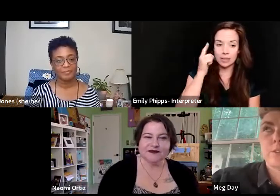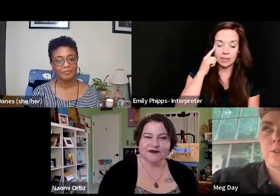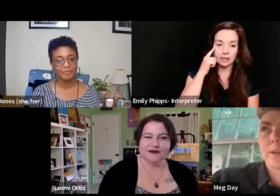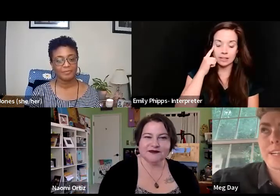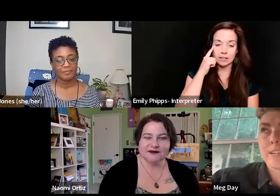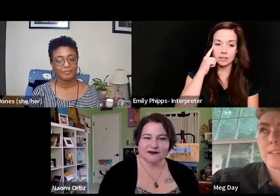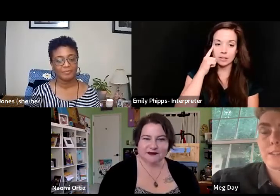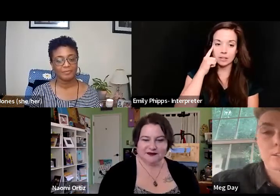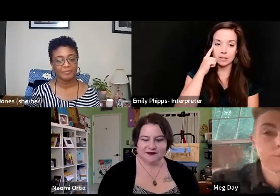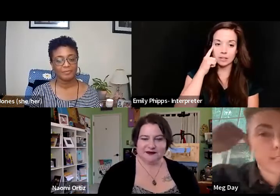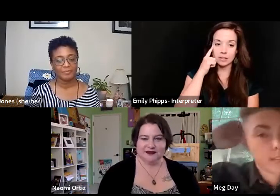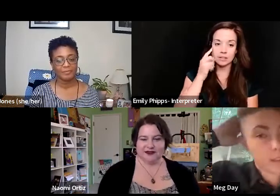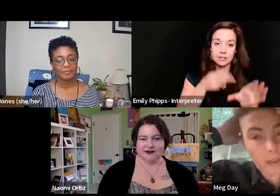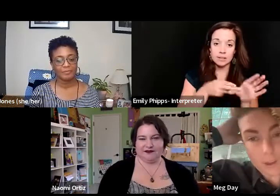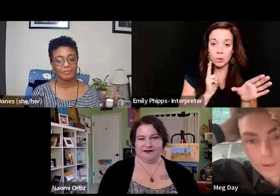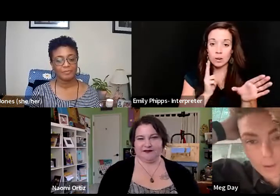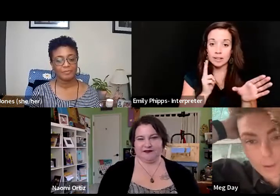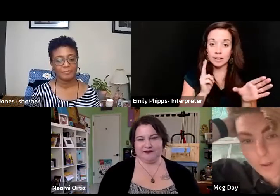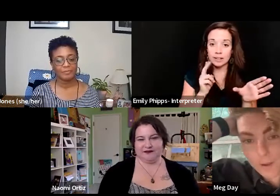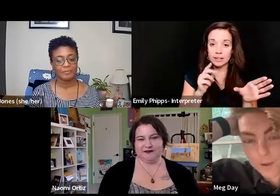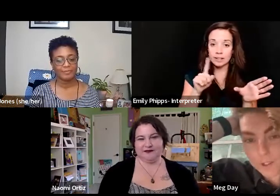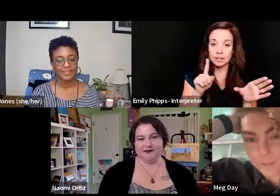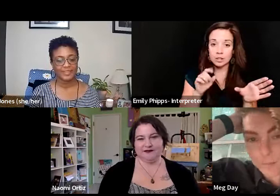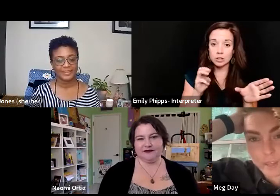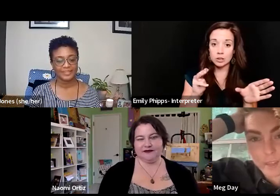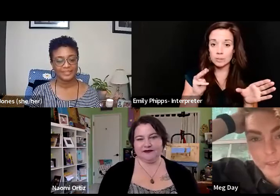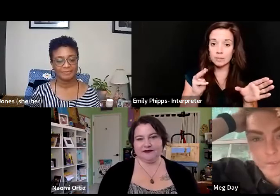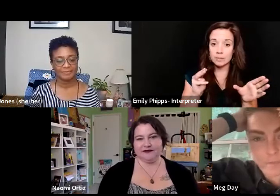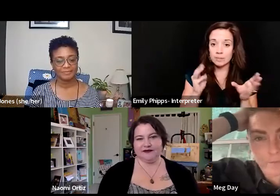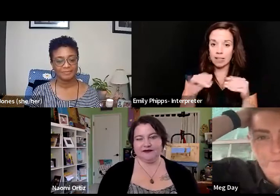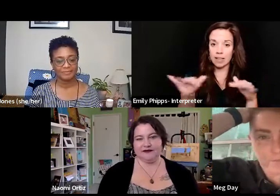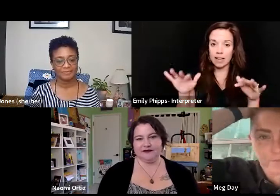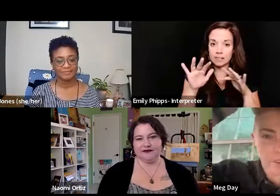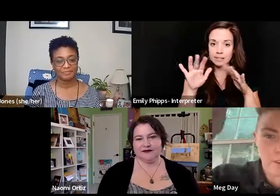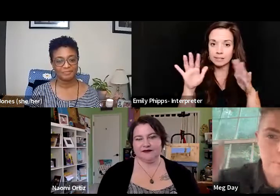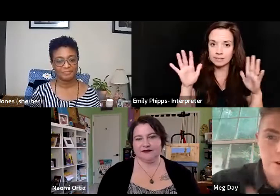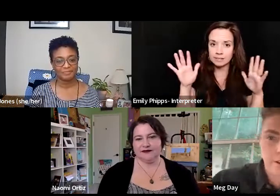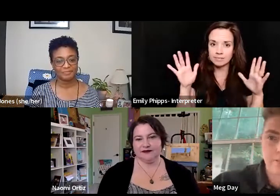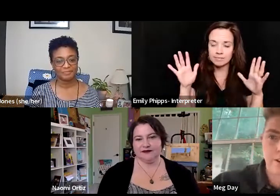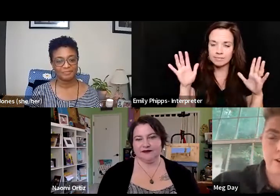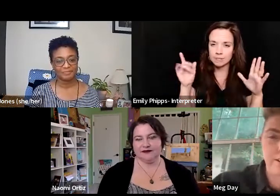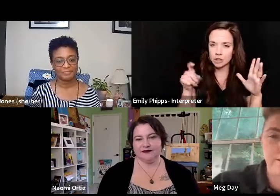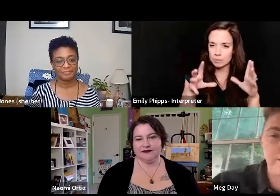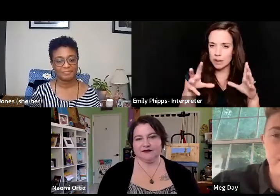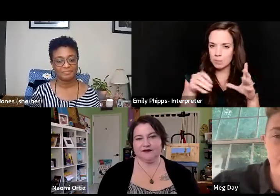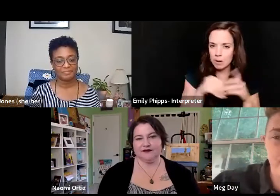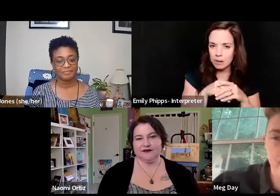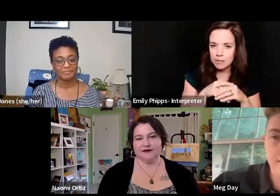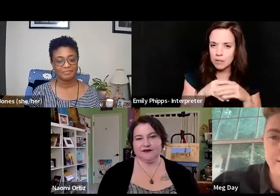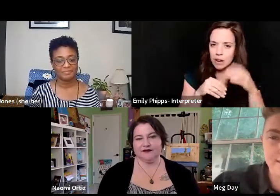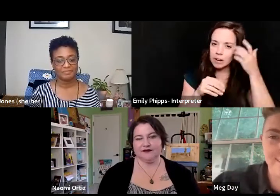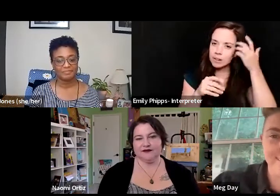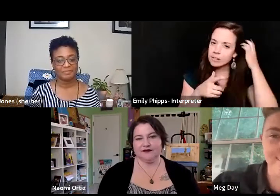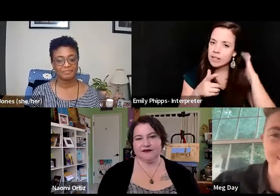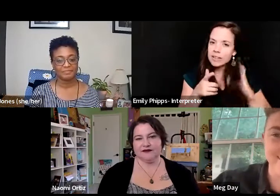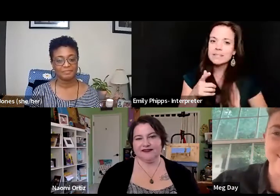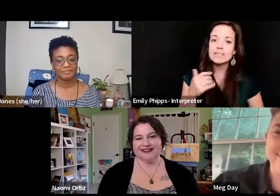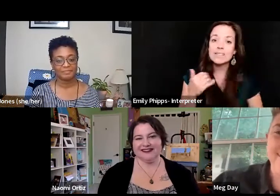you know, quitting Zoomlandia, uh, should be a part of our immediate